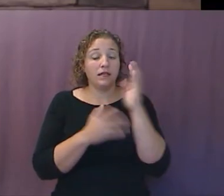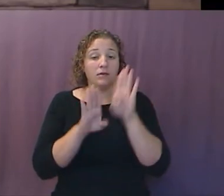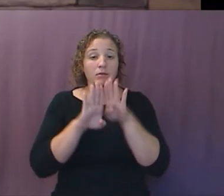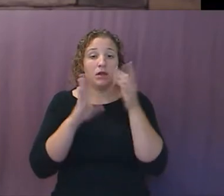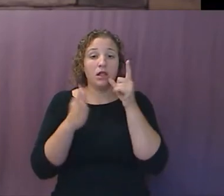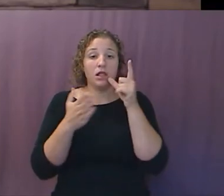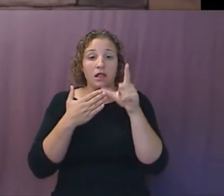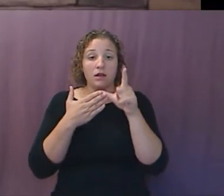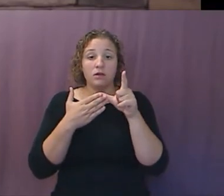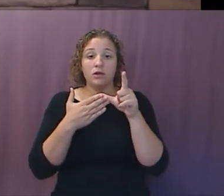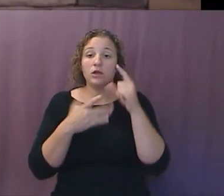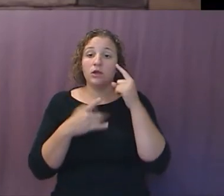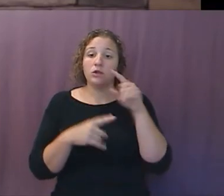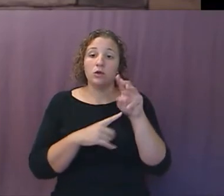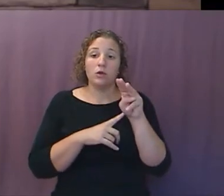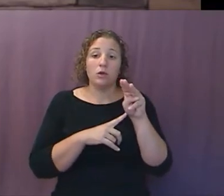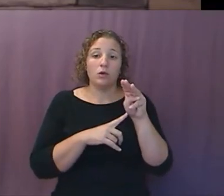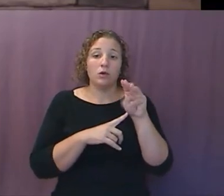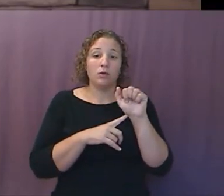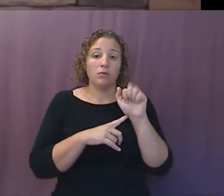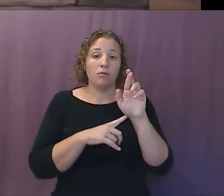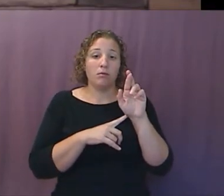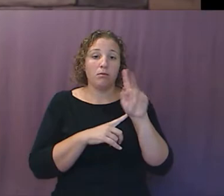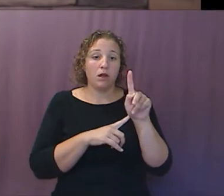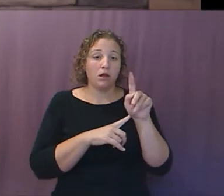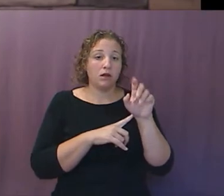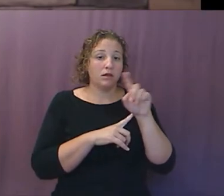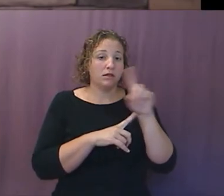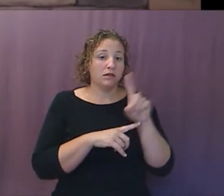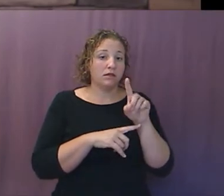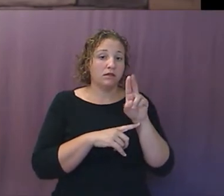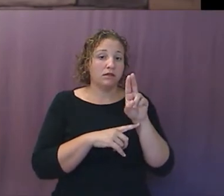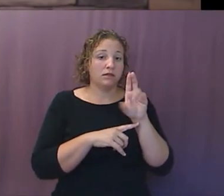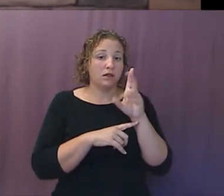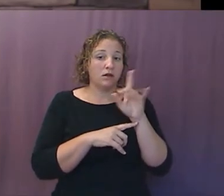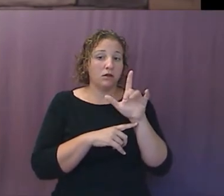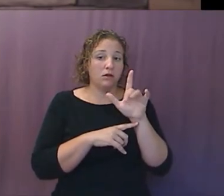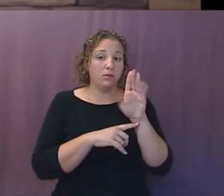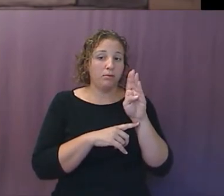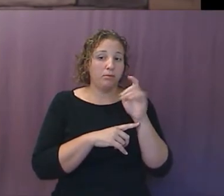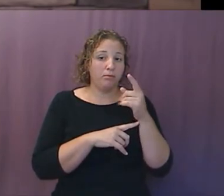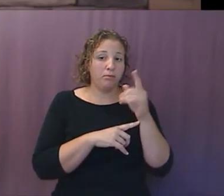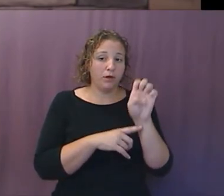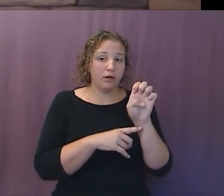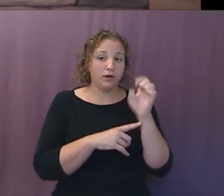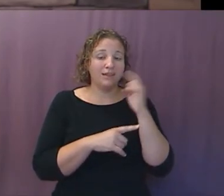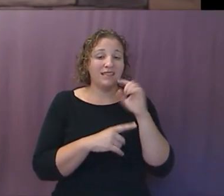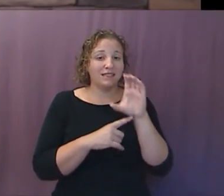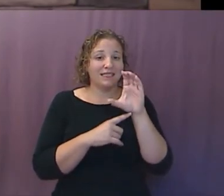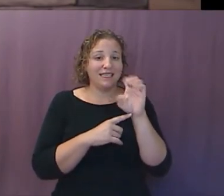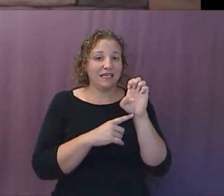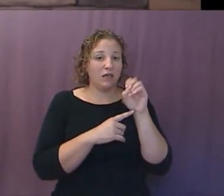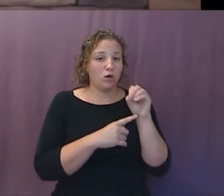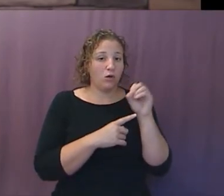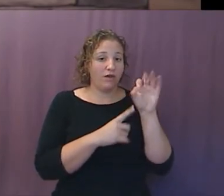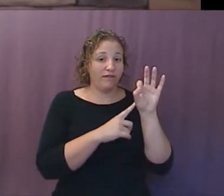Zuckerberg. I want to read it to you. Dear Mark Zuckerberg, CEO of Facebook, for those who don't know,